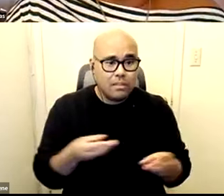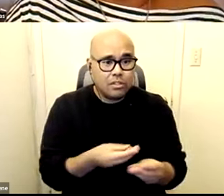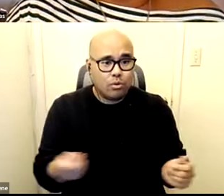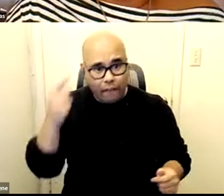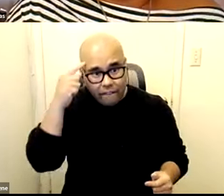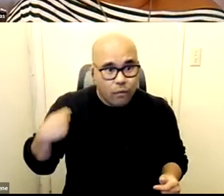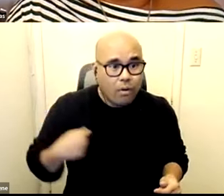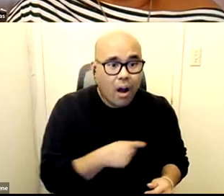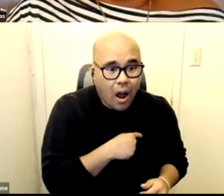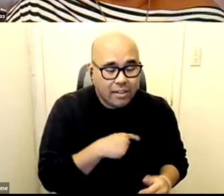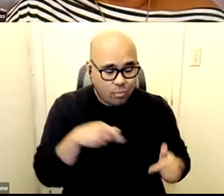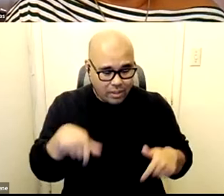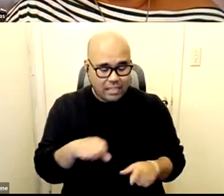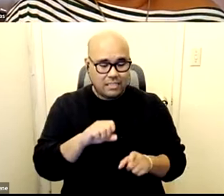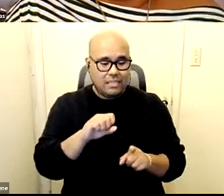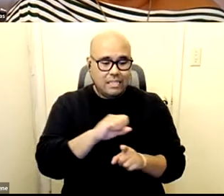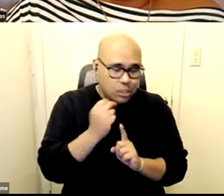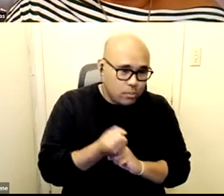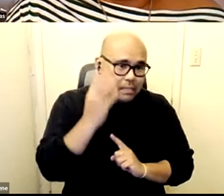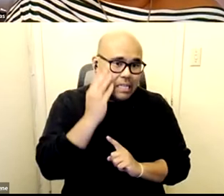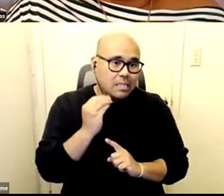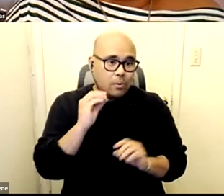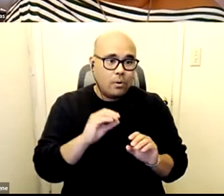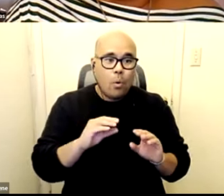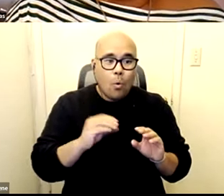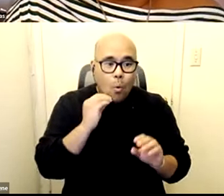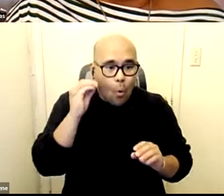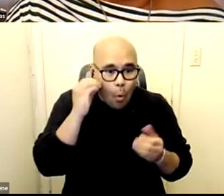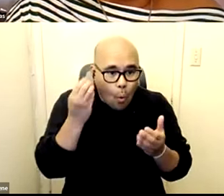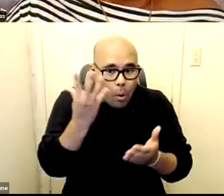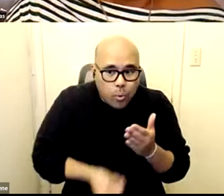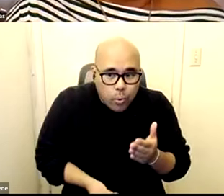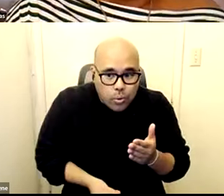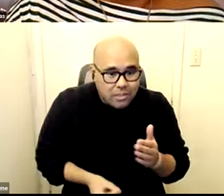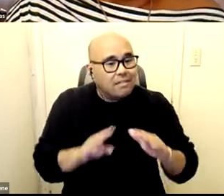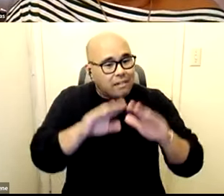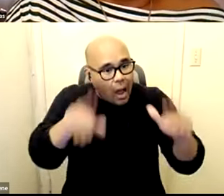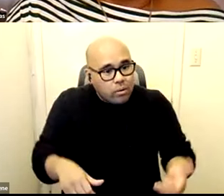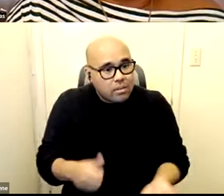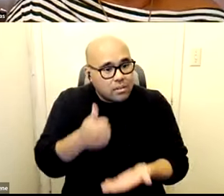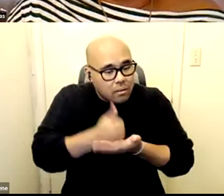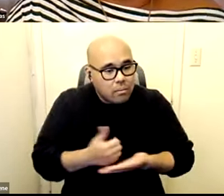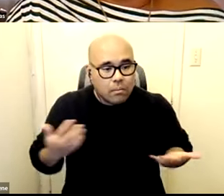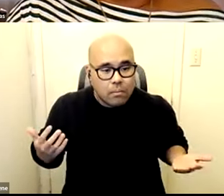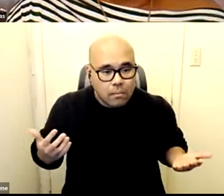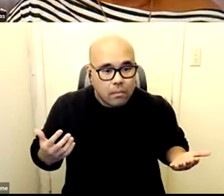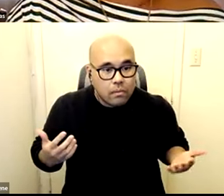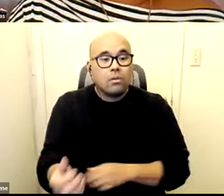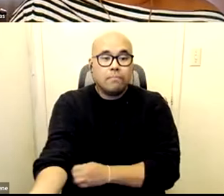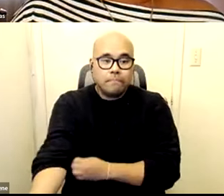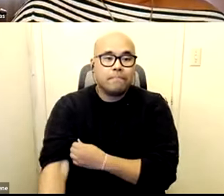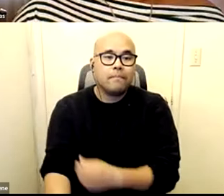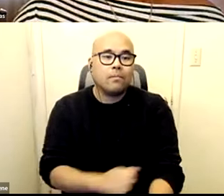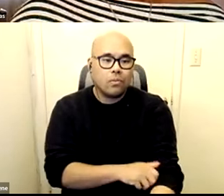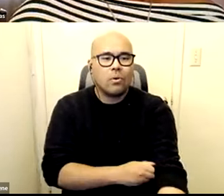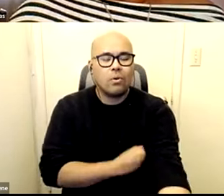us who are like encountering this issue of being homeless is housing like it's you know when we when we peel back all the ways that we dance